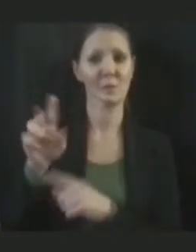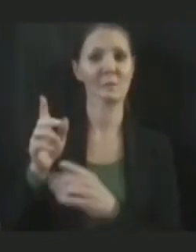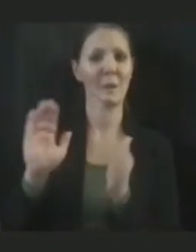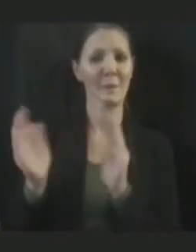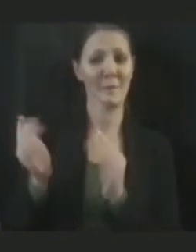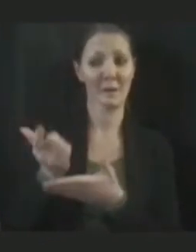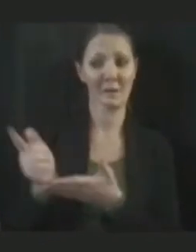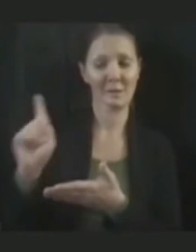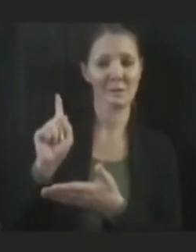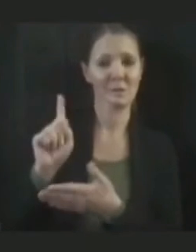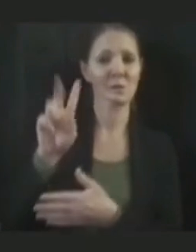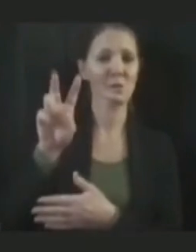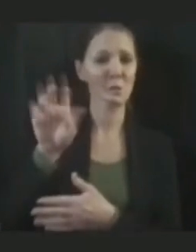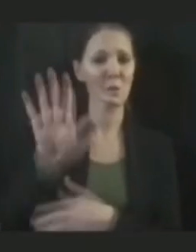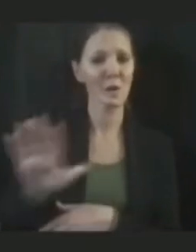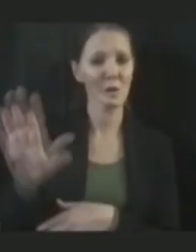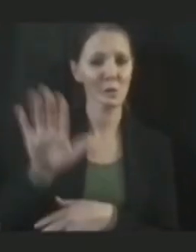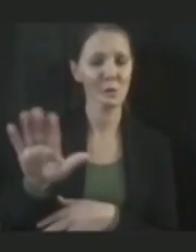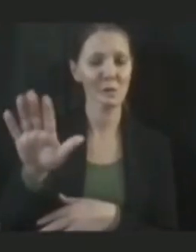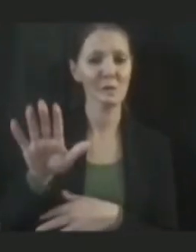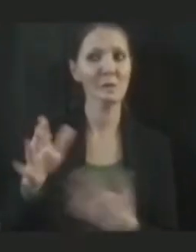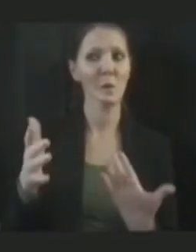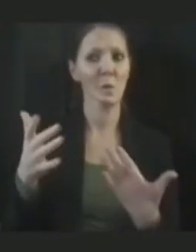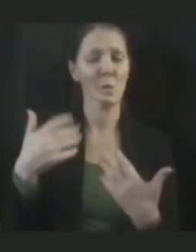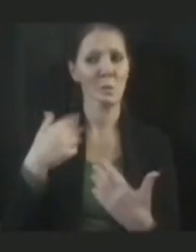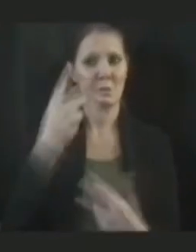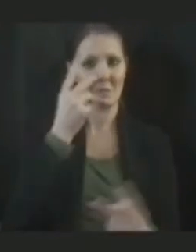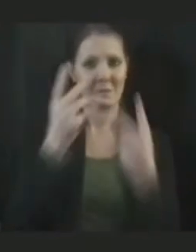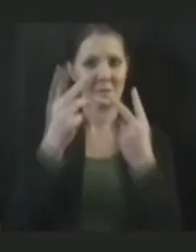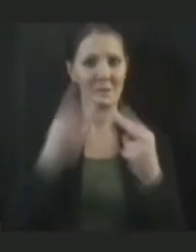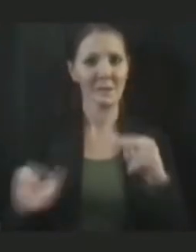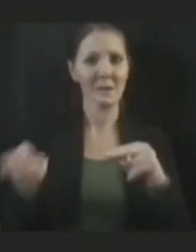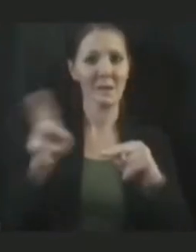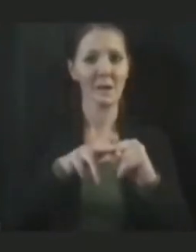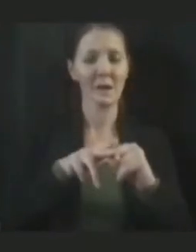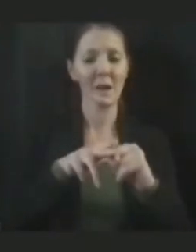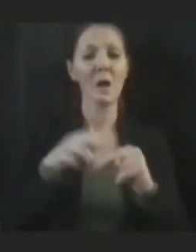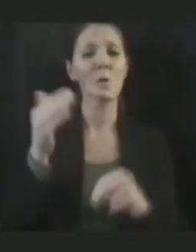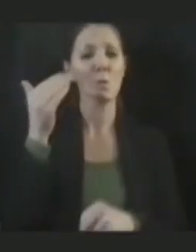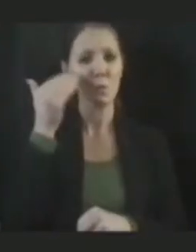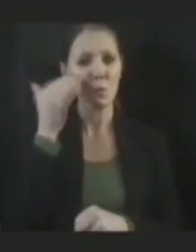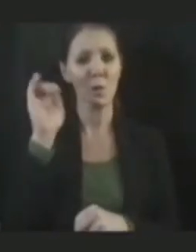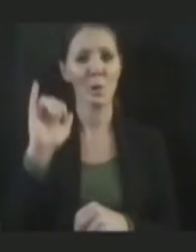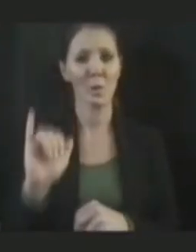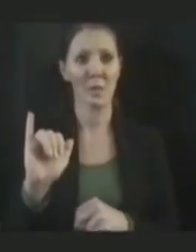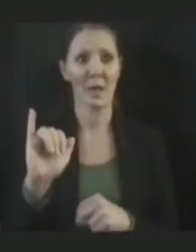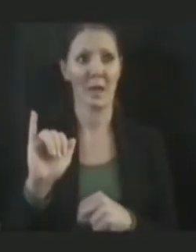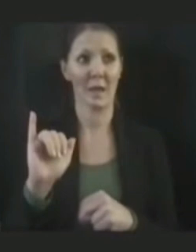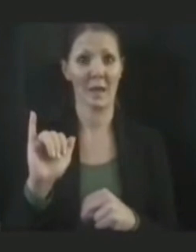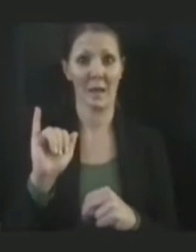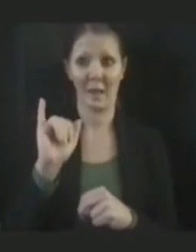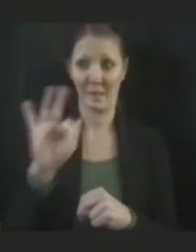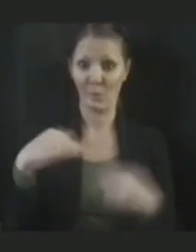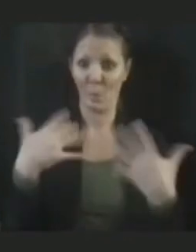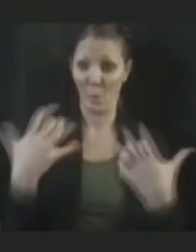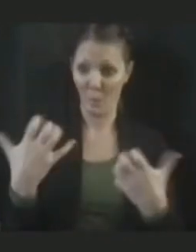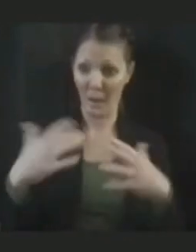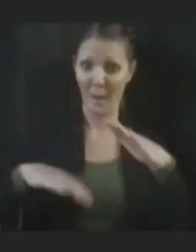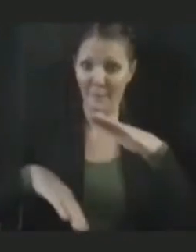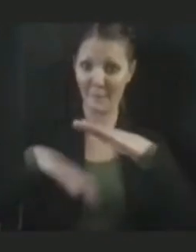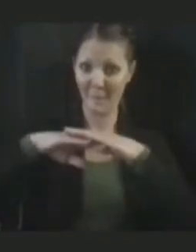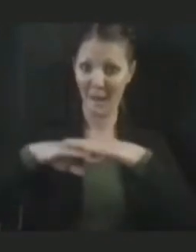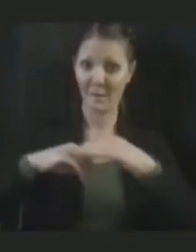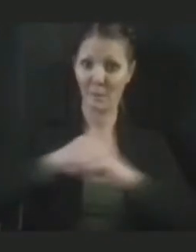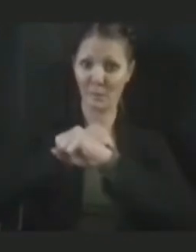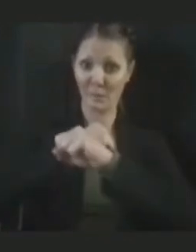So we are seeing rises, and we think that we know that in order to be maximally protected from the